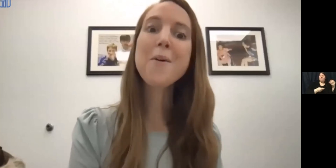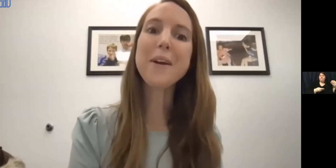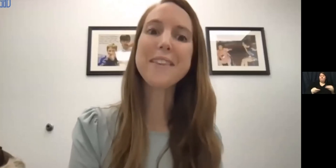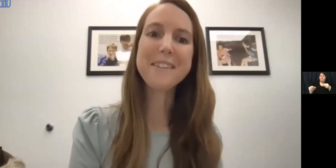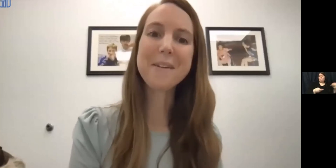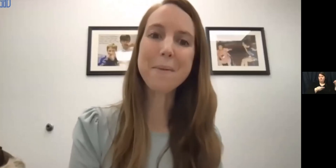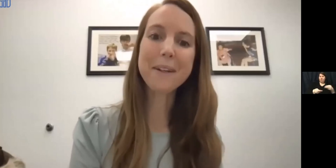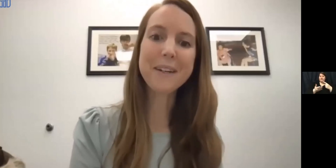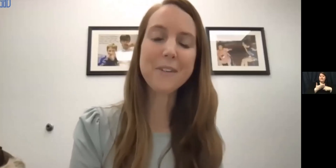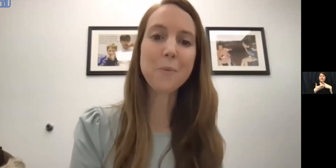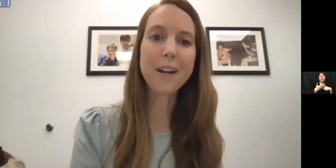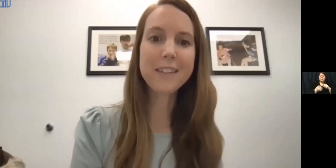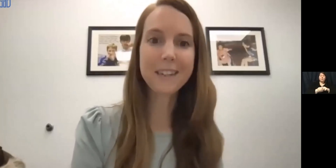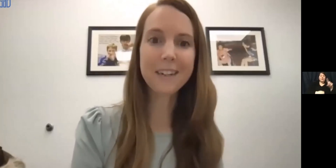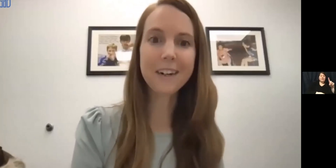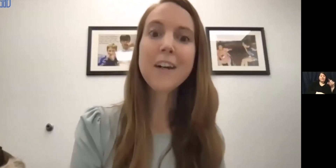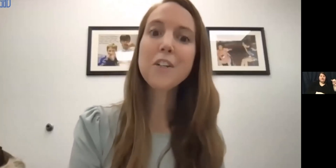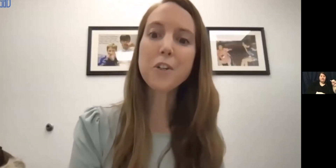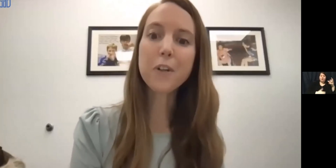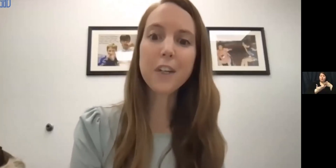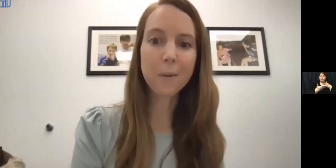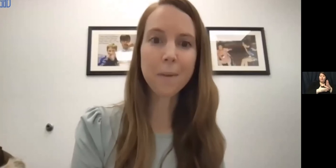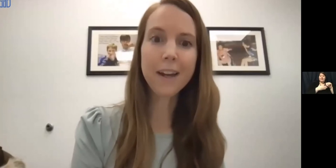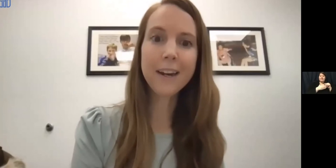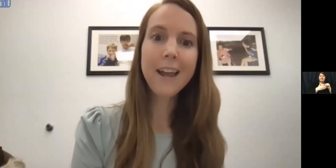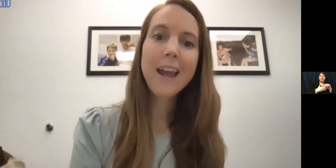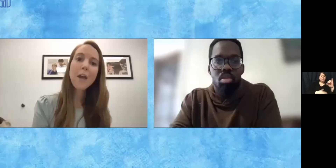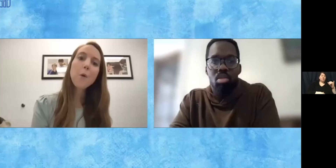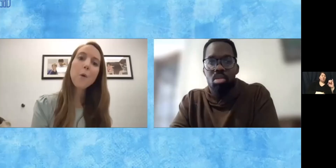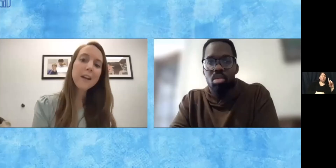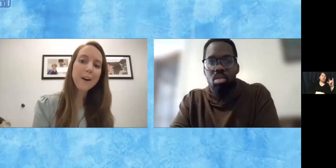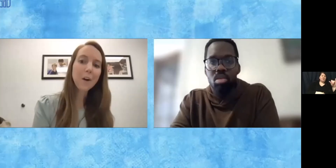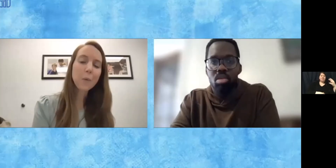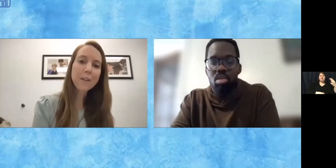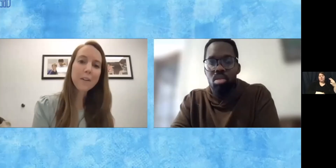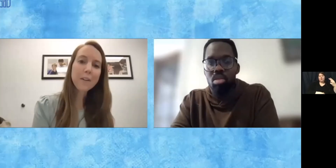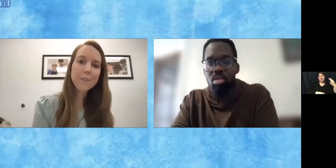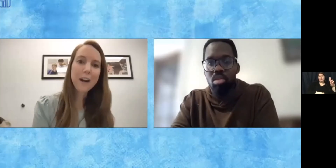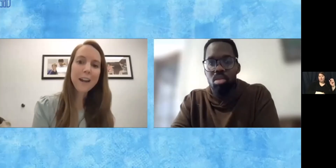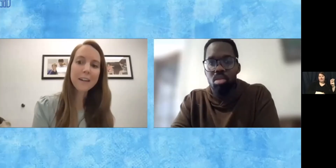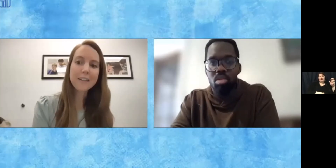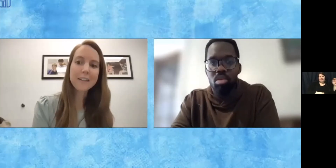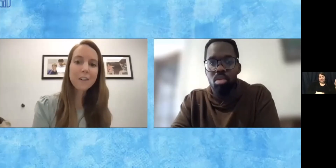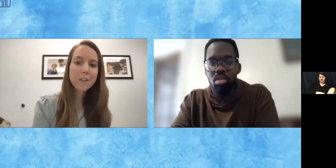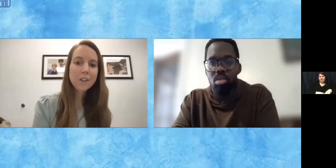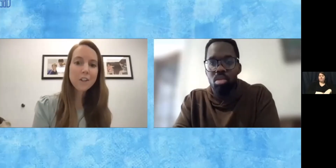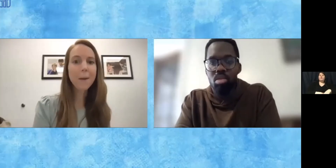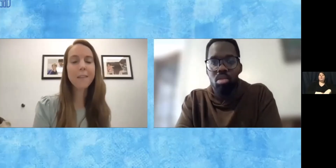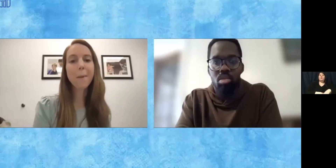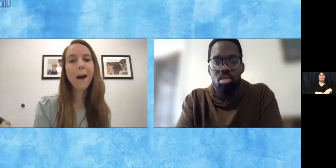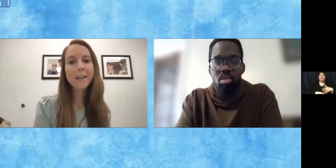with disabilities rights leader, Judy Heumann. We are grateful for Anna's